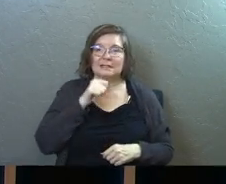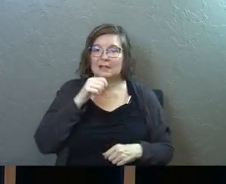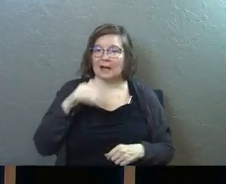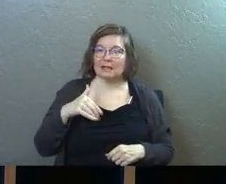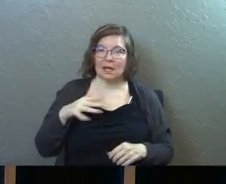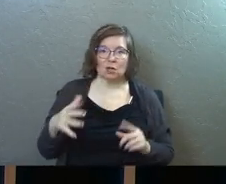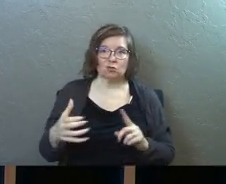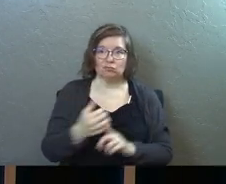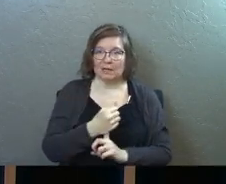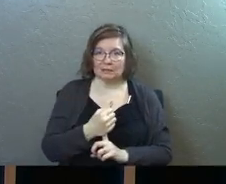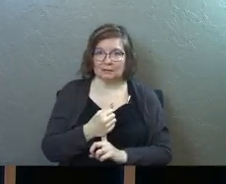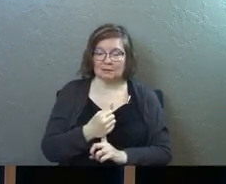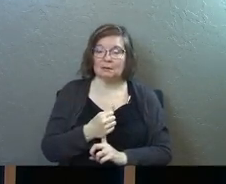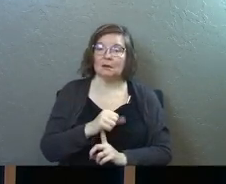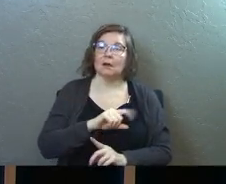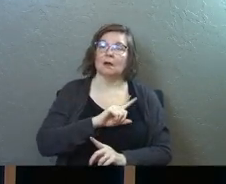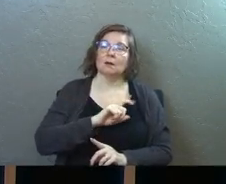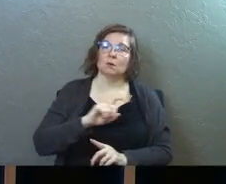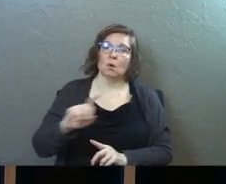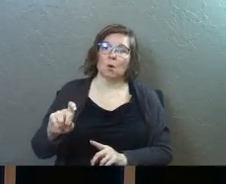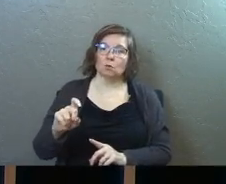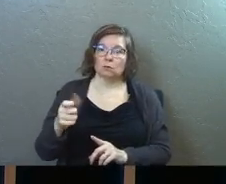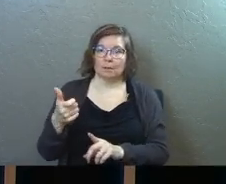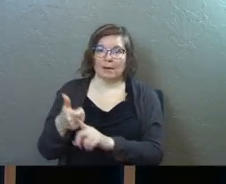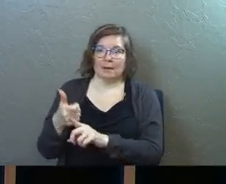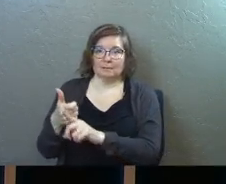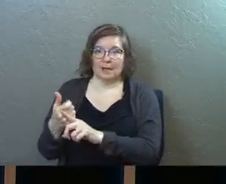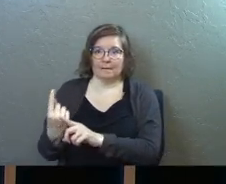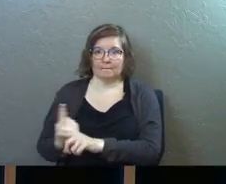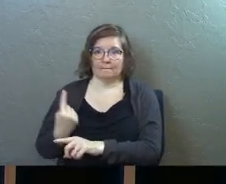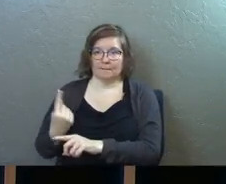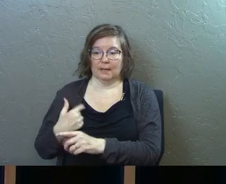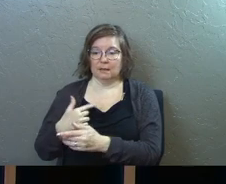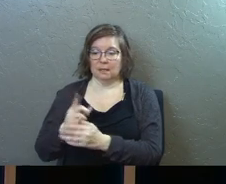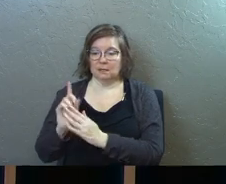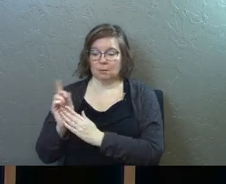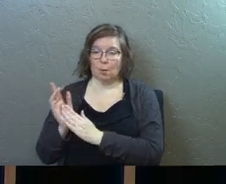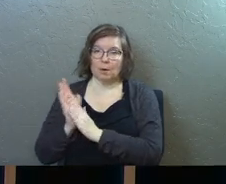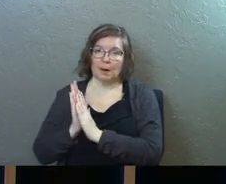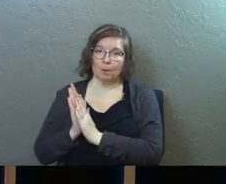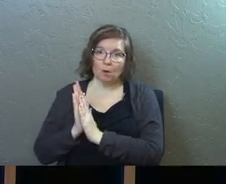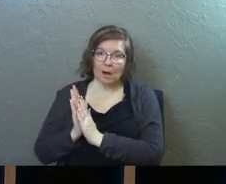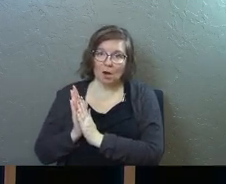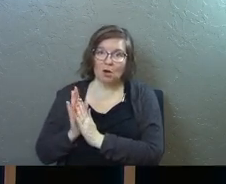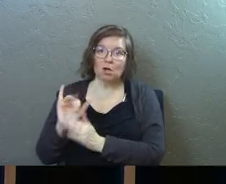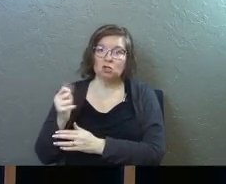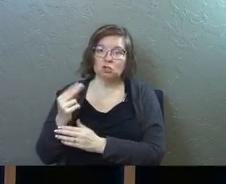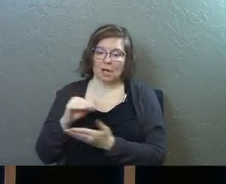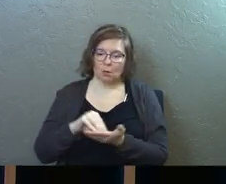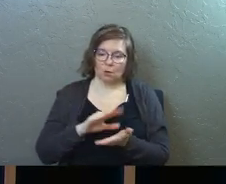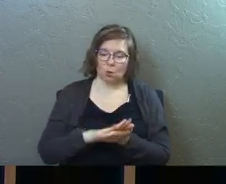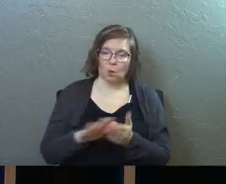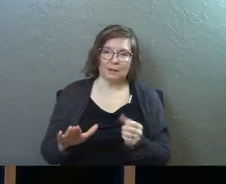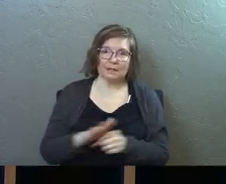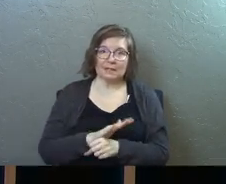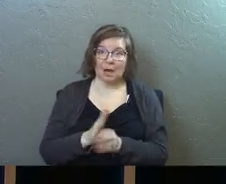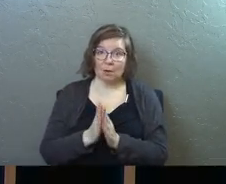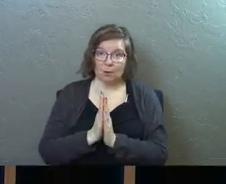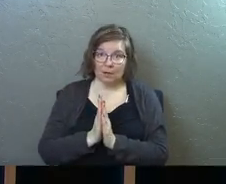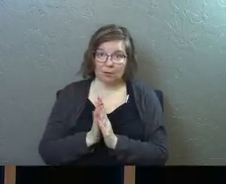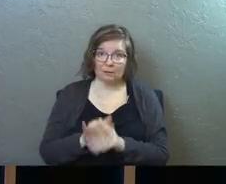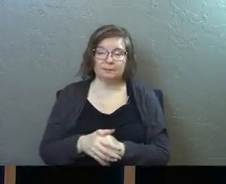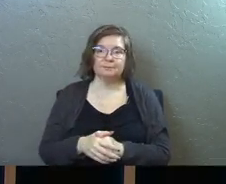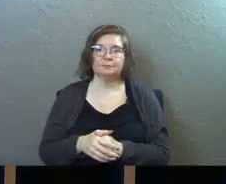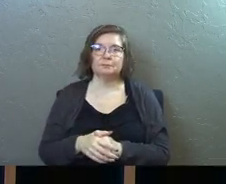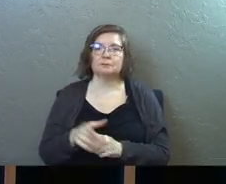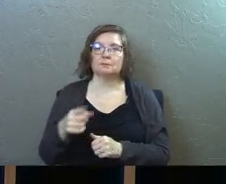not yet arrested and he goes off kind of by himself and he has this moment of prayer and John records the entire prayer